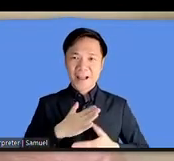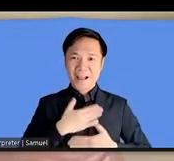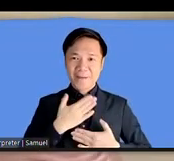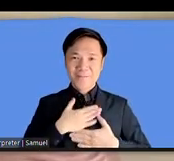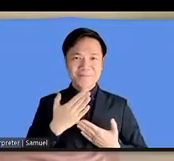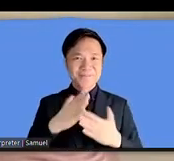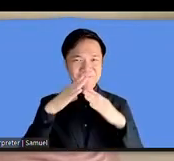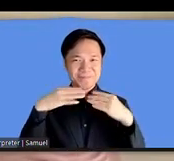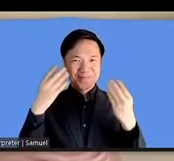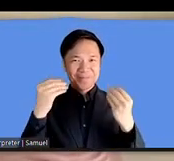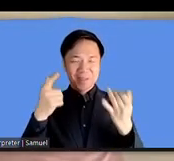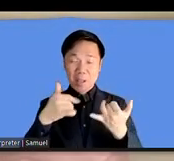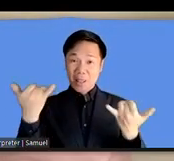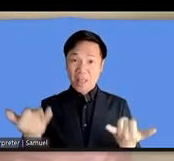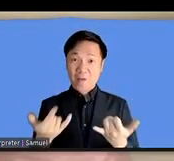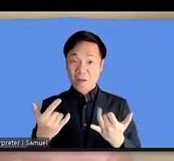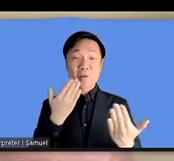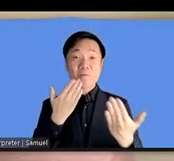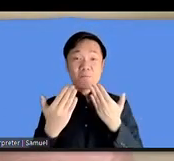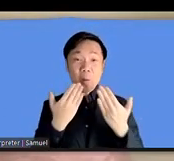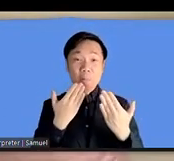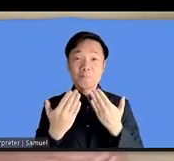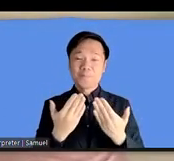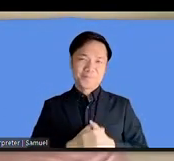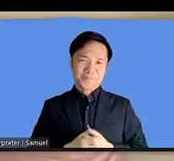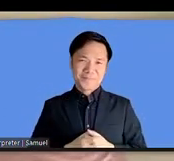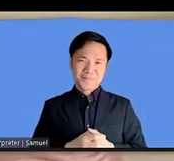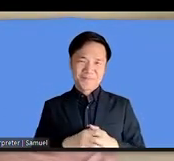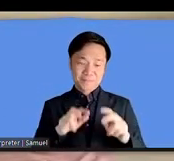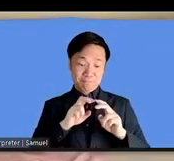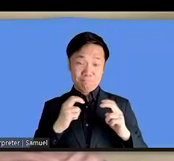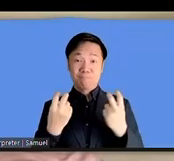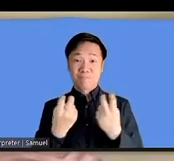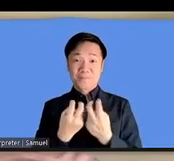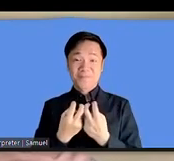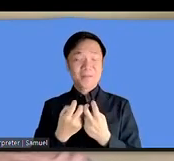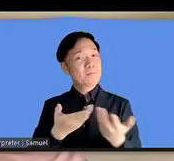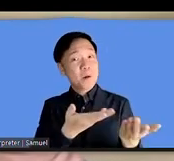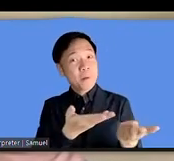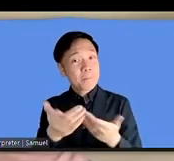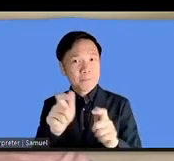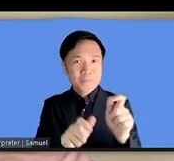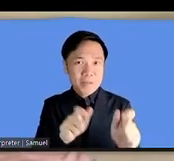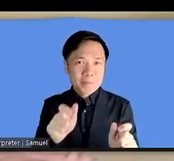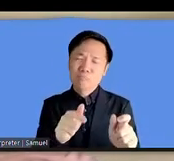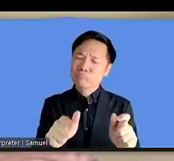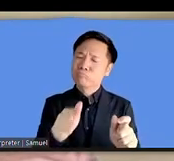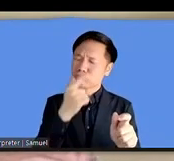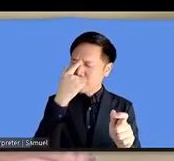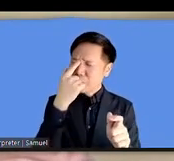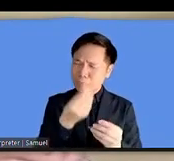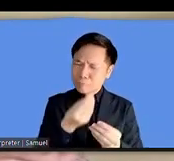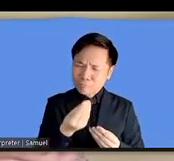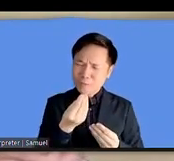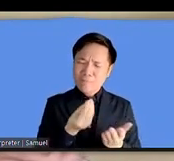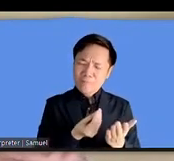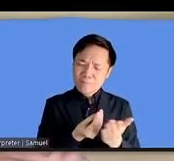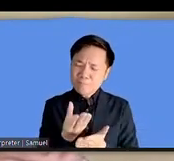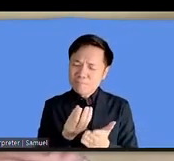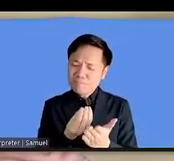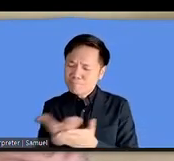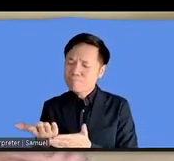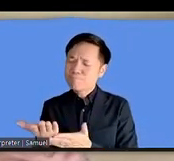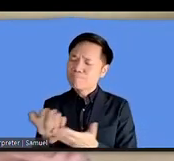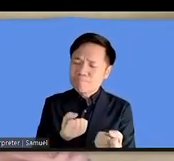forum into uh into the uh living uh people's uh lives uh and contribute to